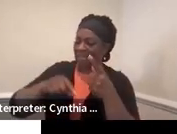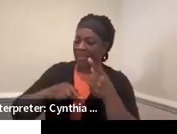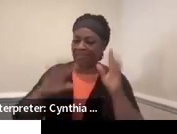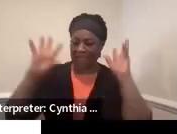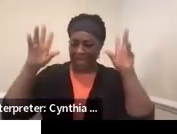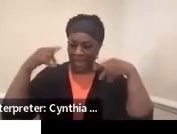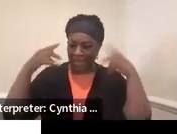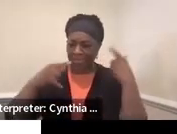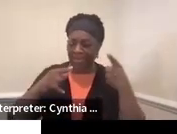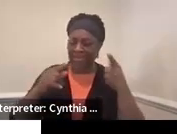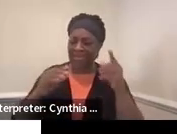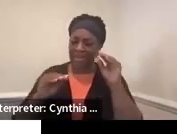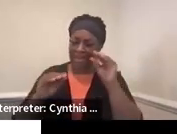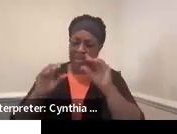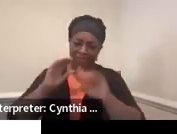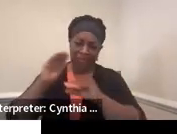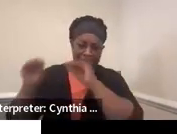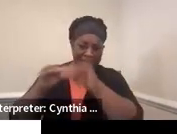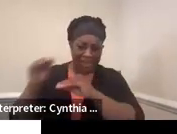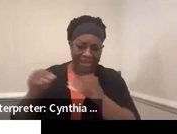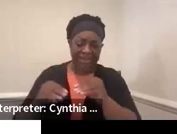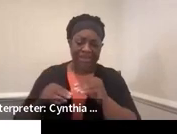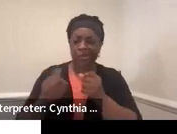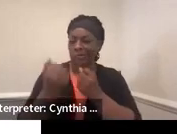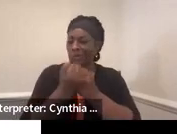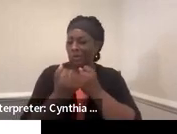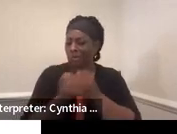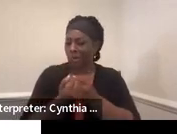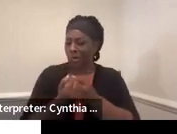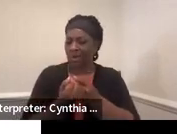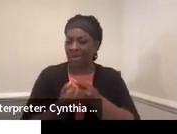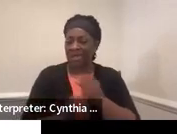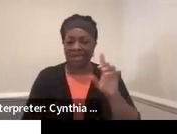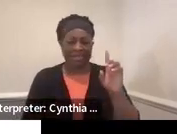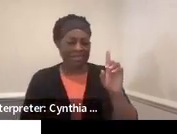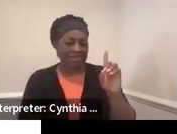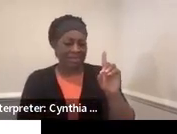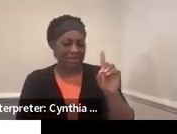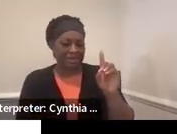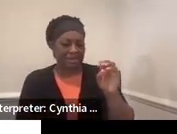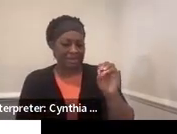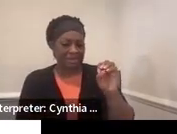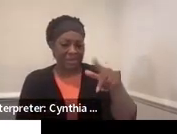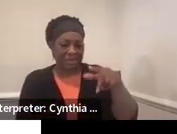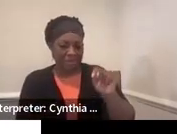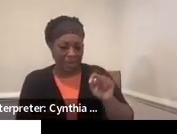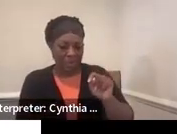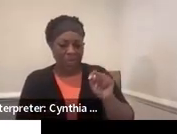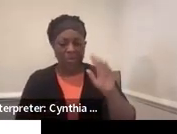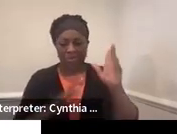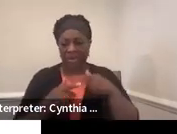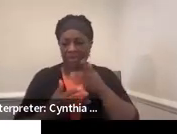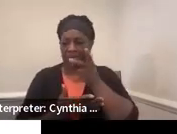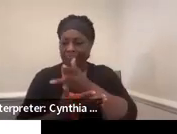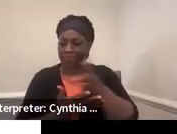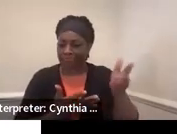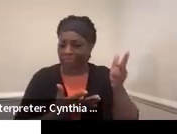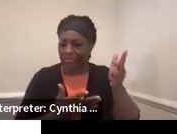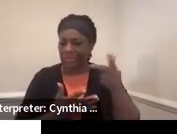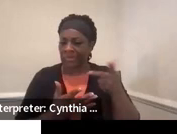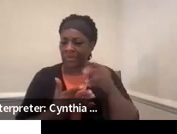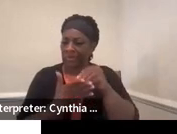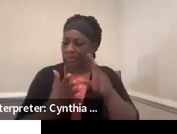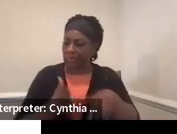there is supports needed at the actual depot that the ambulances go to. And so we had